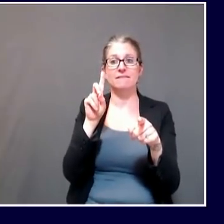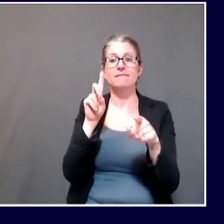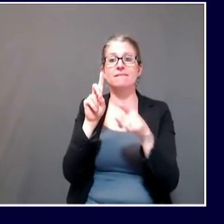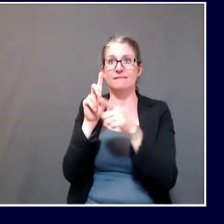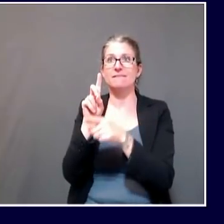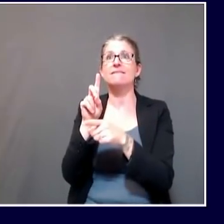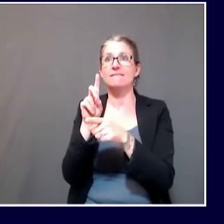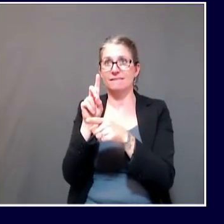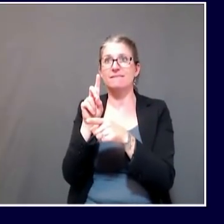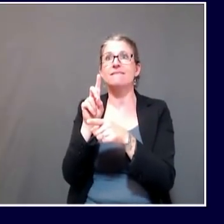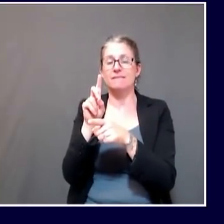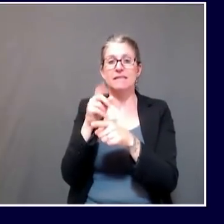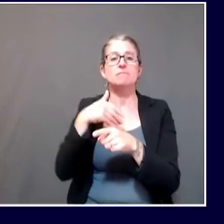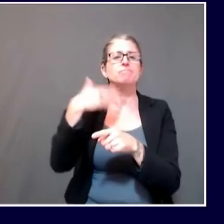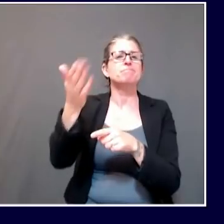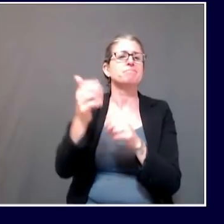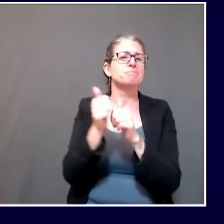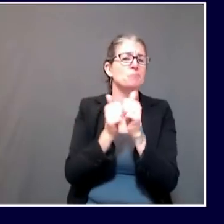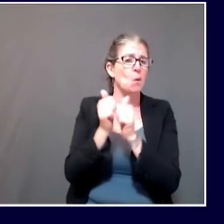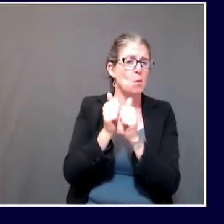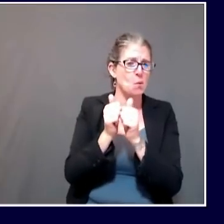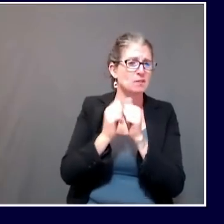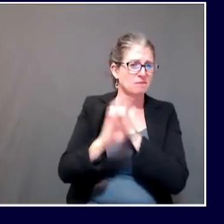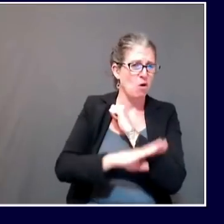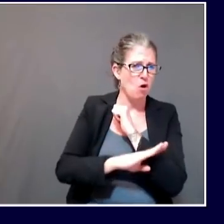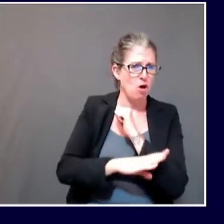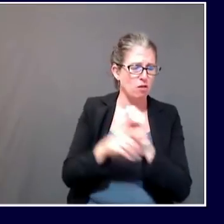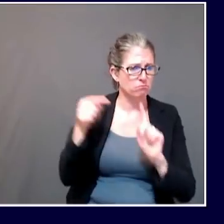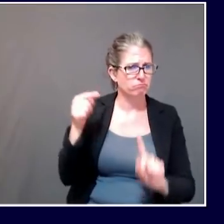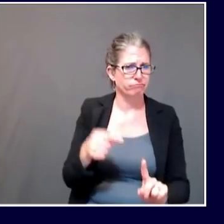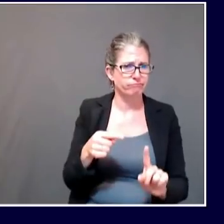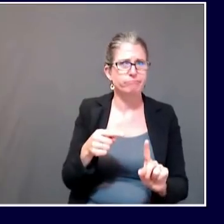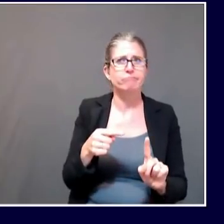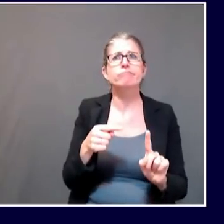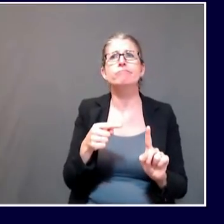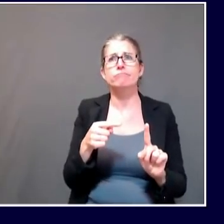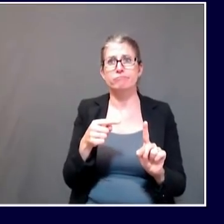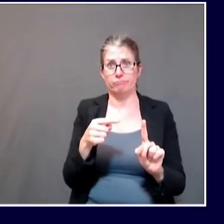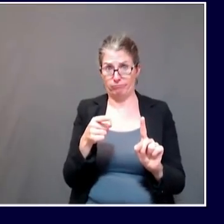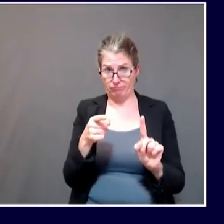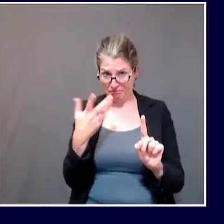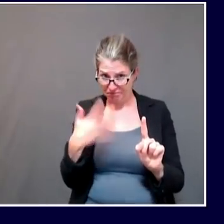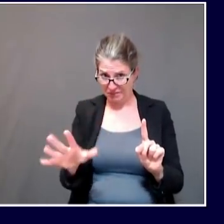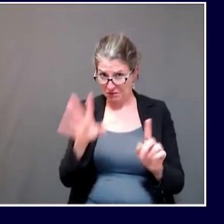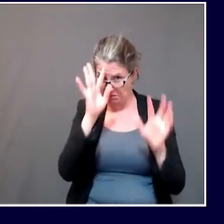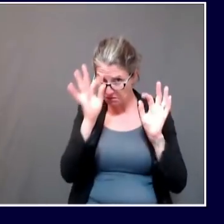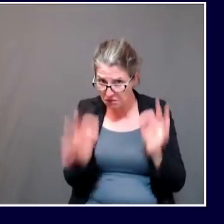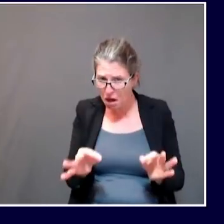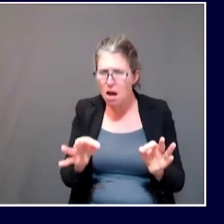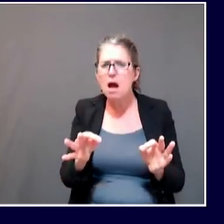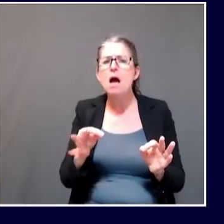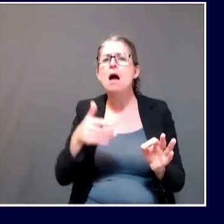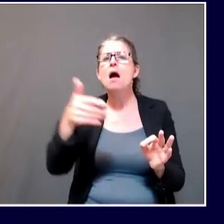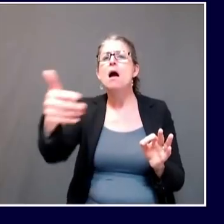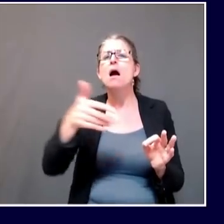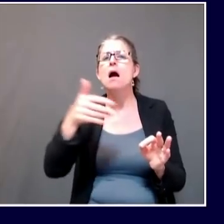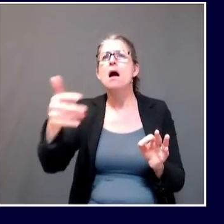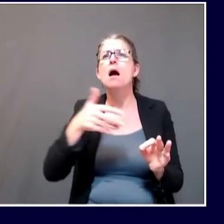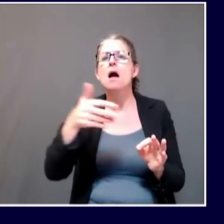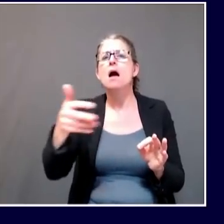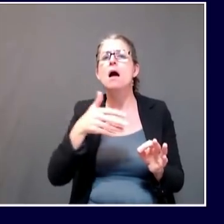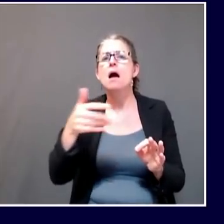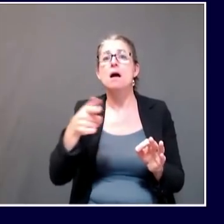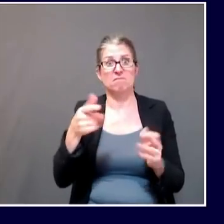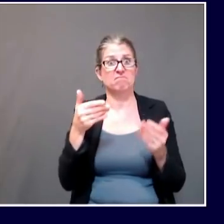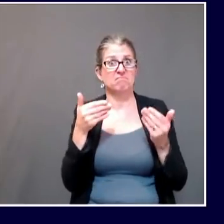timeline as to when decisions are going to be made? The reason why I ask is the kids are due to start practicing